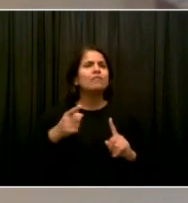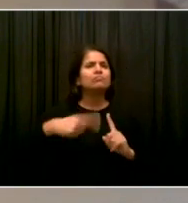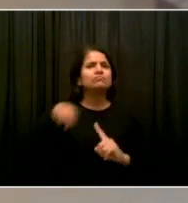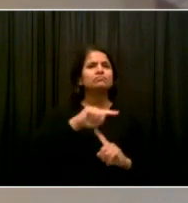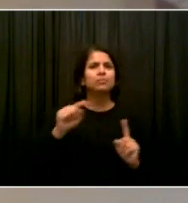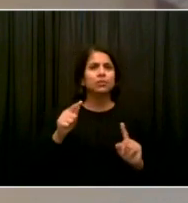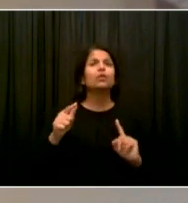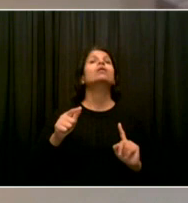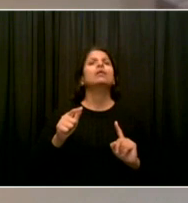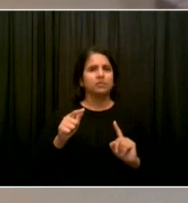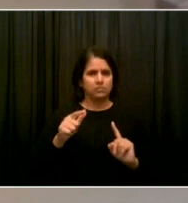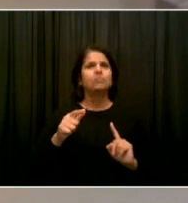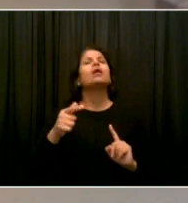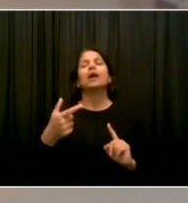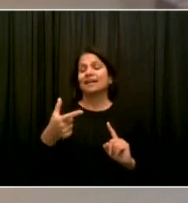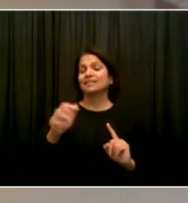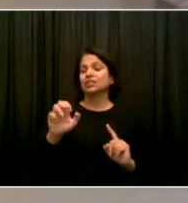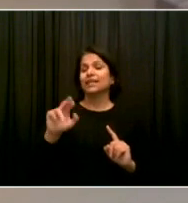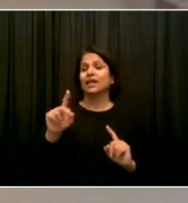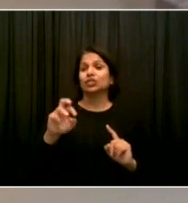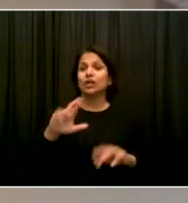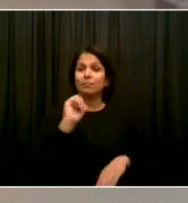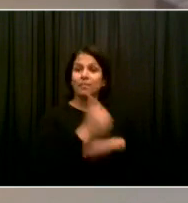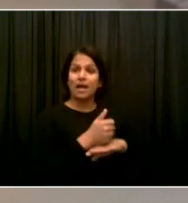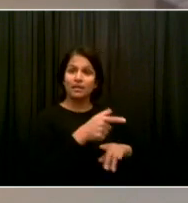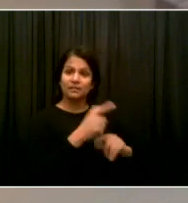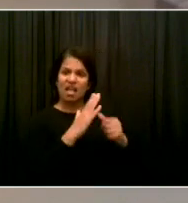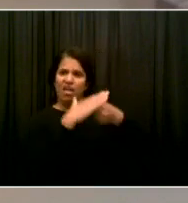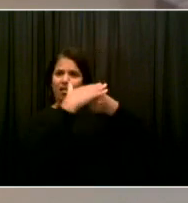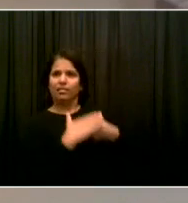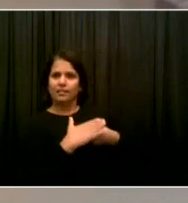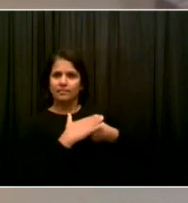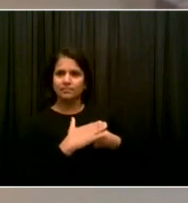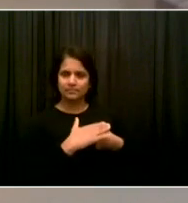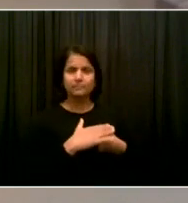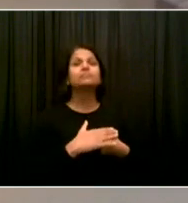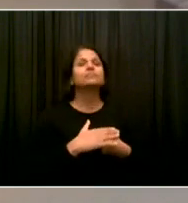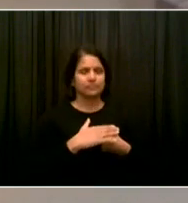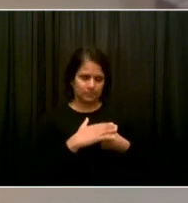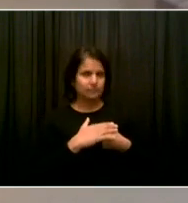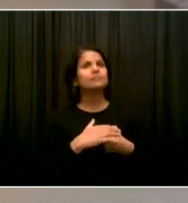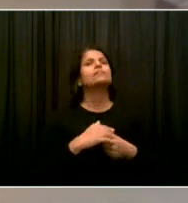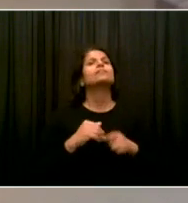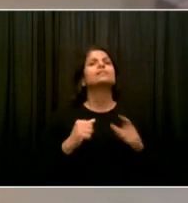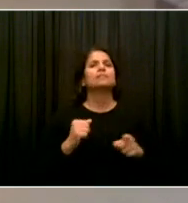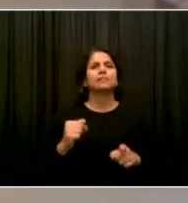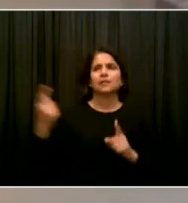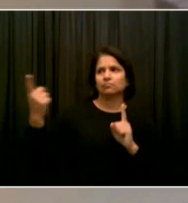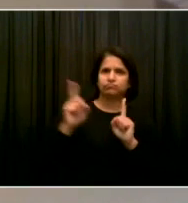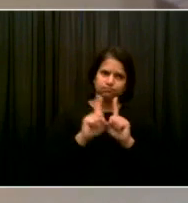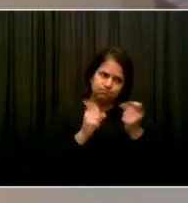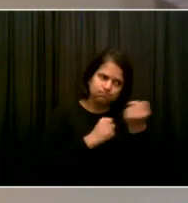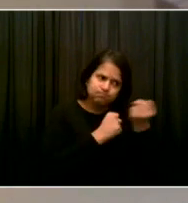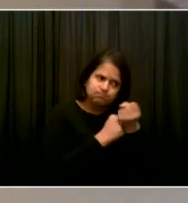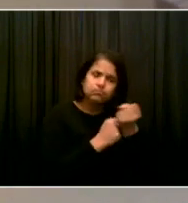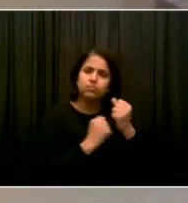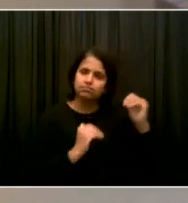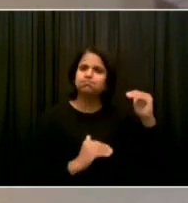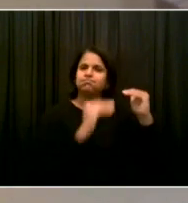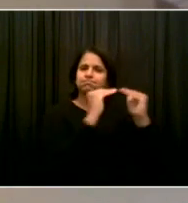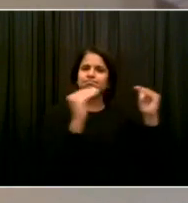personal time. Her voice has always been pivotal because when Gloria Steinem speaks, people listen.